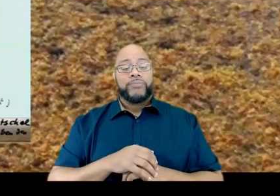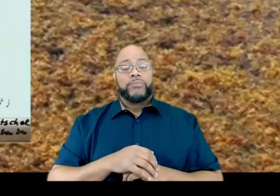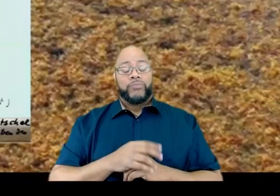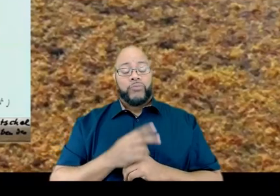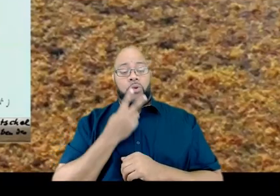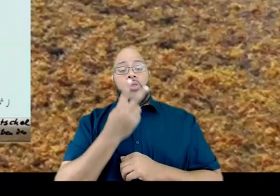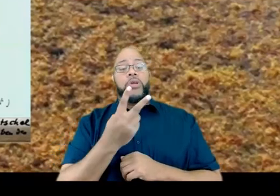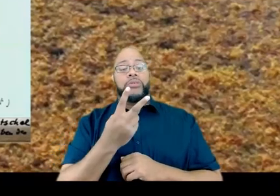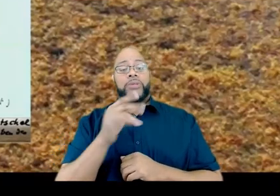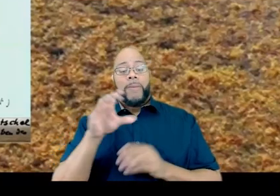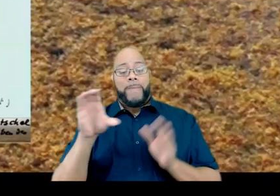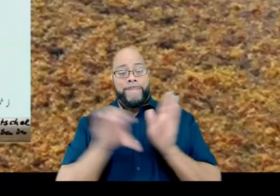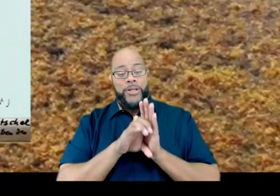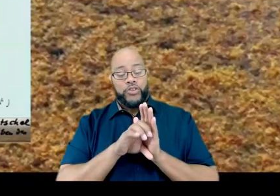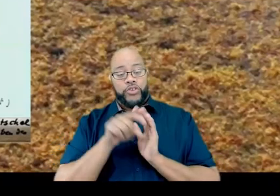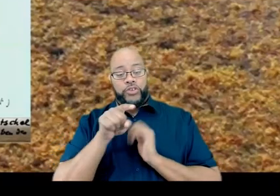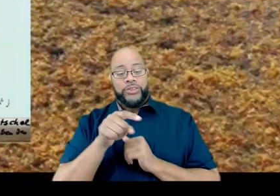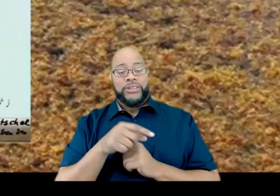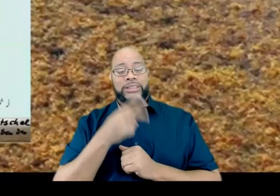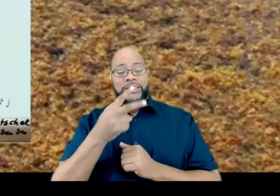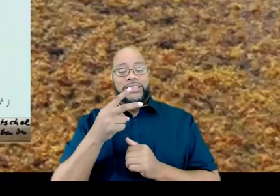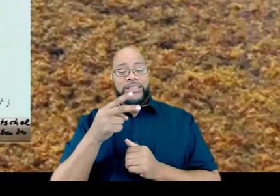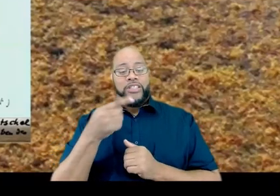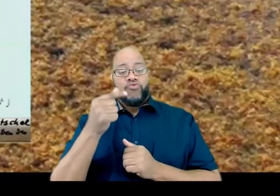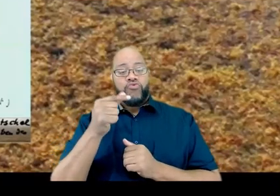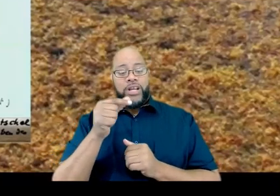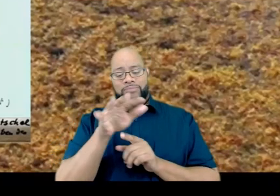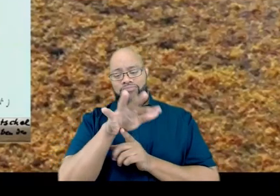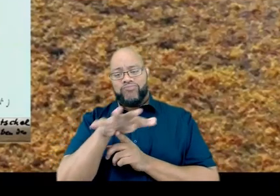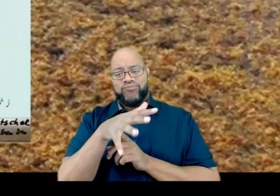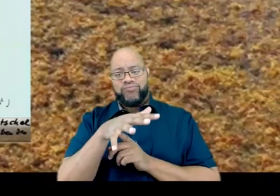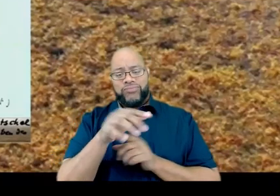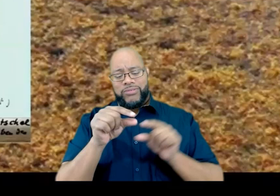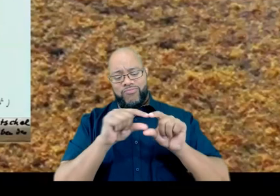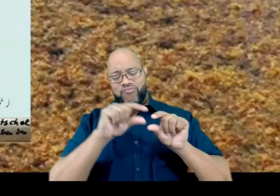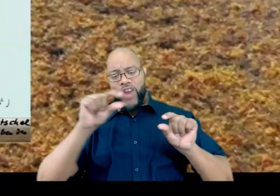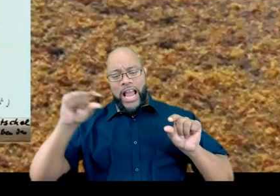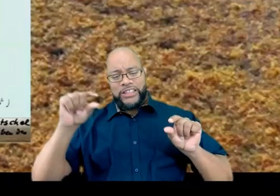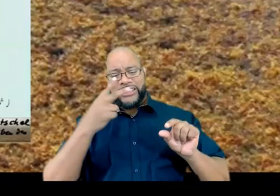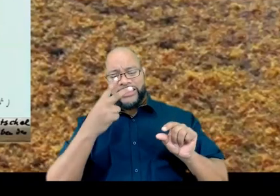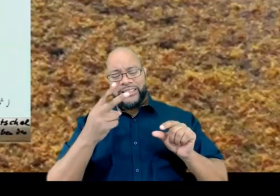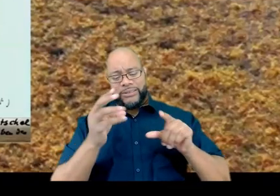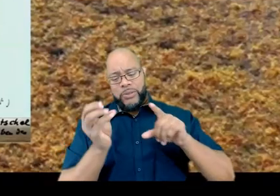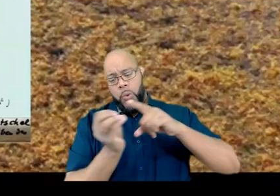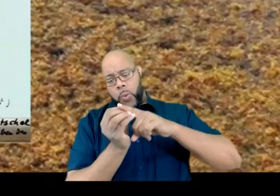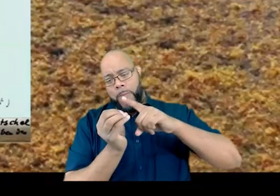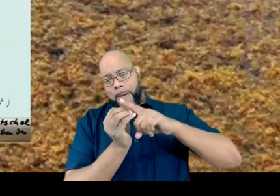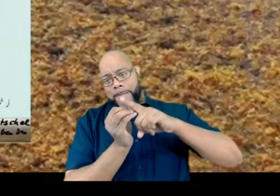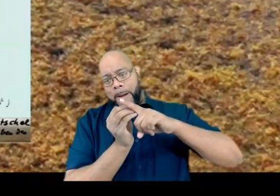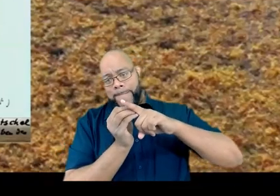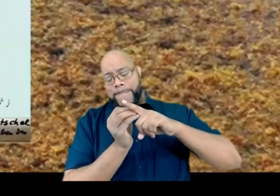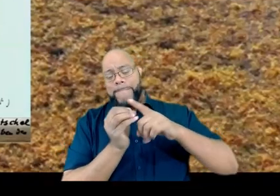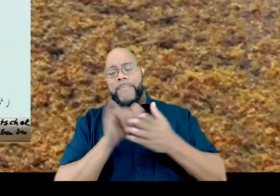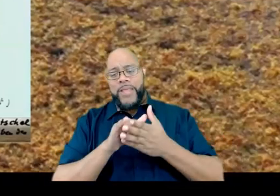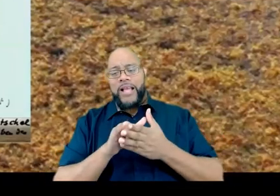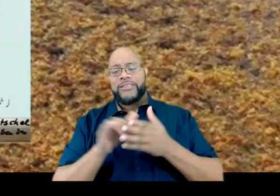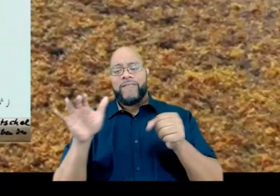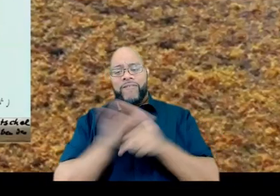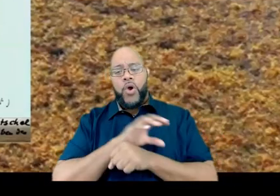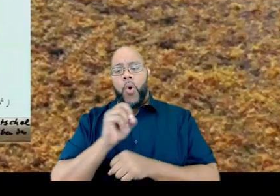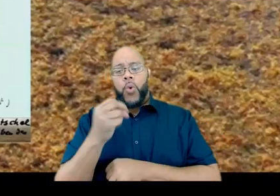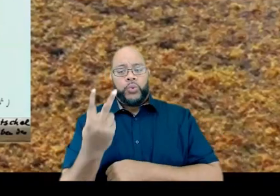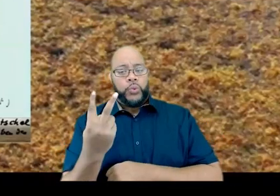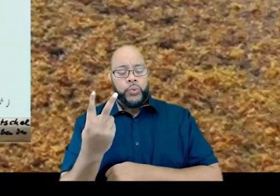the image on the left side, you can see the green branches and you can see the oxygen-filled gas bubbles